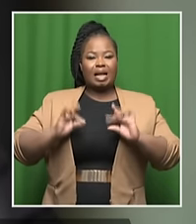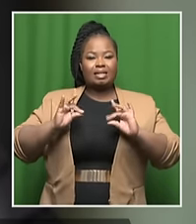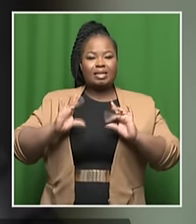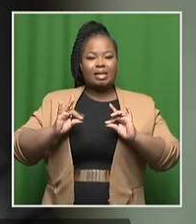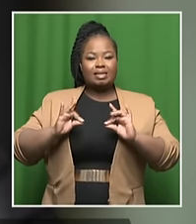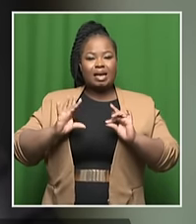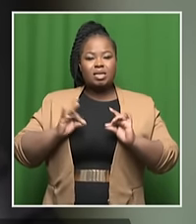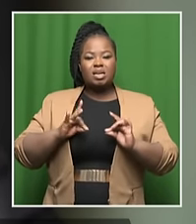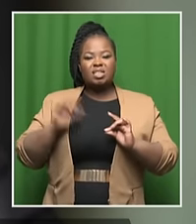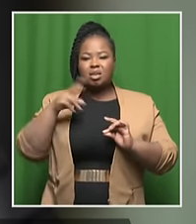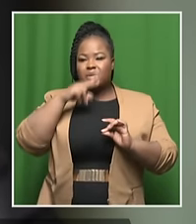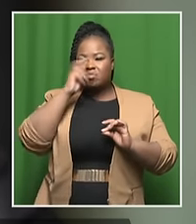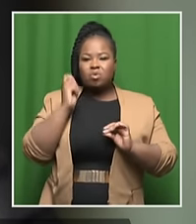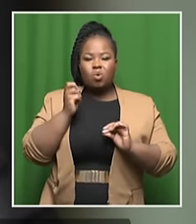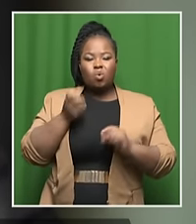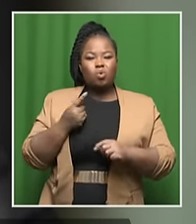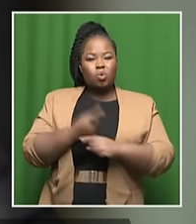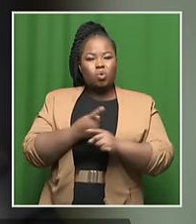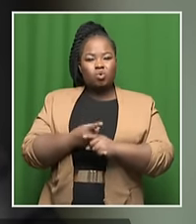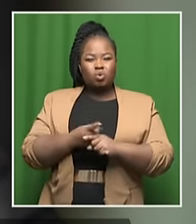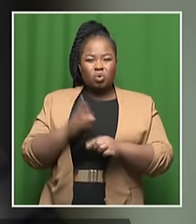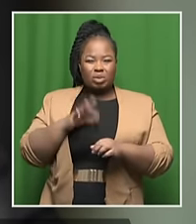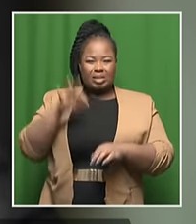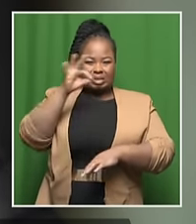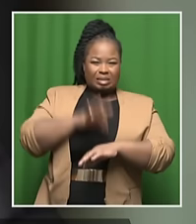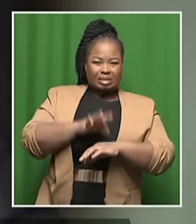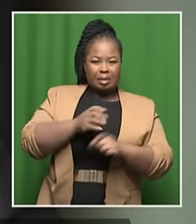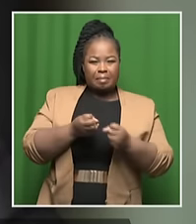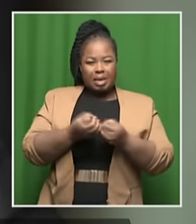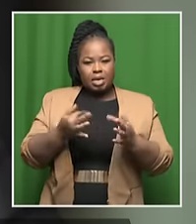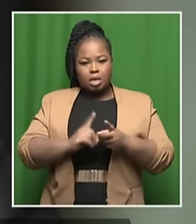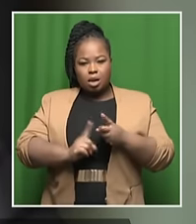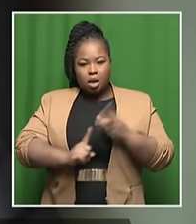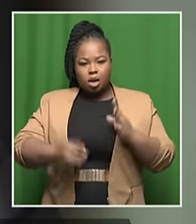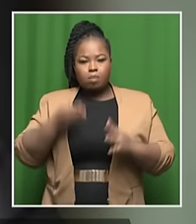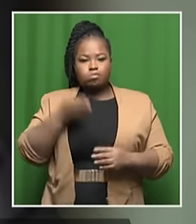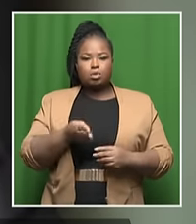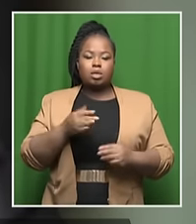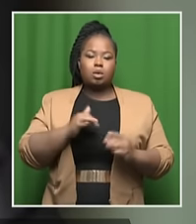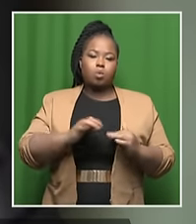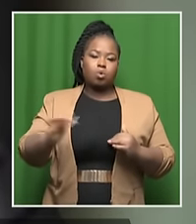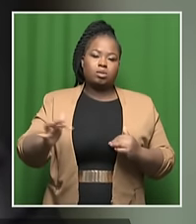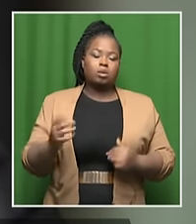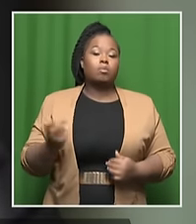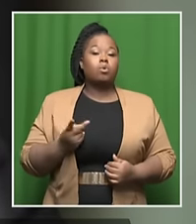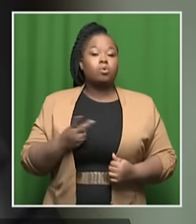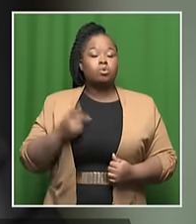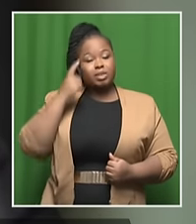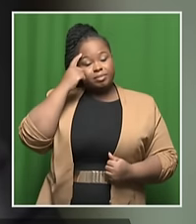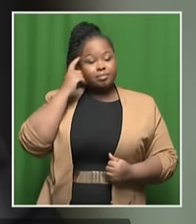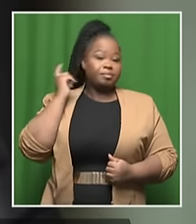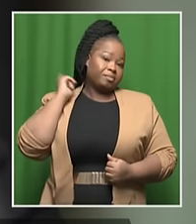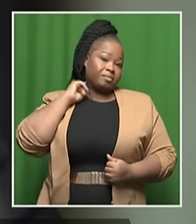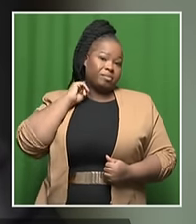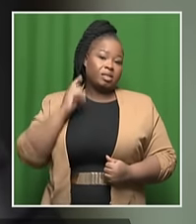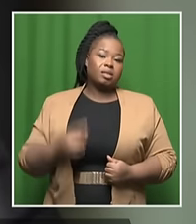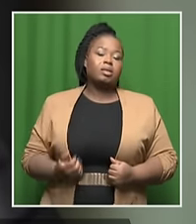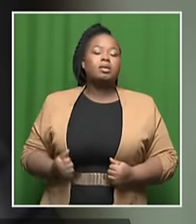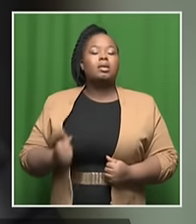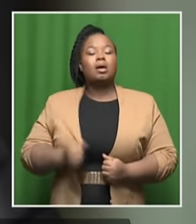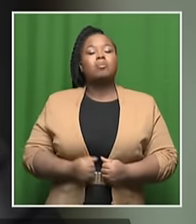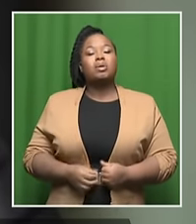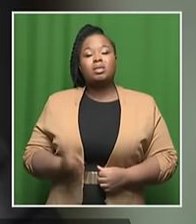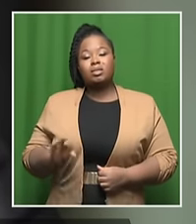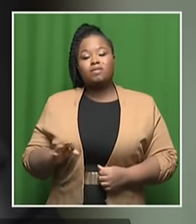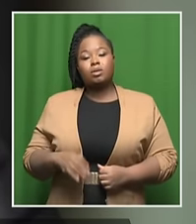more alien invasive species. And then, at the end of the day, you need to also consider that water quality plays a role